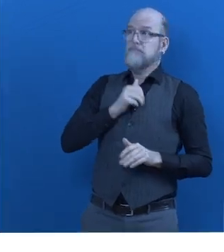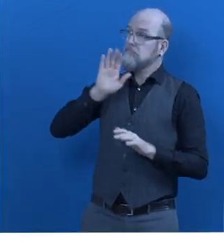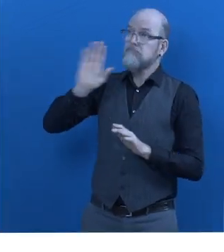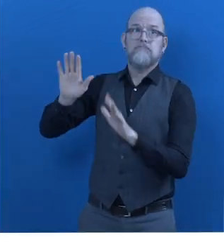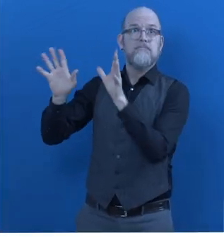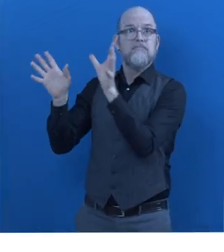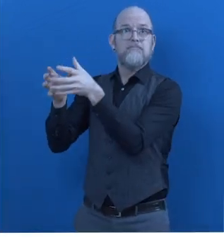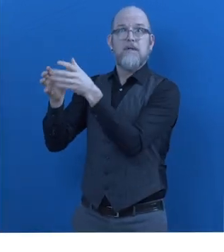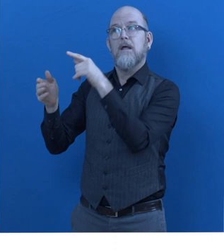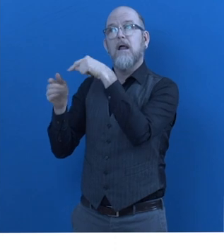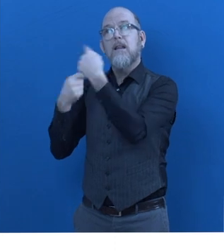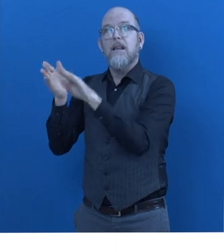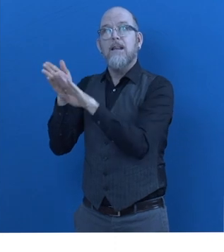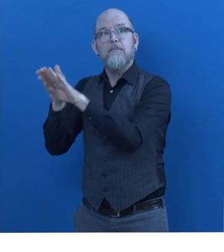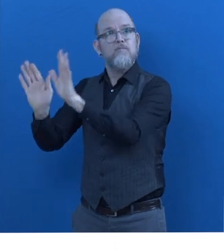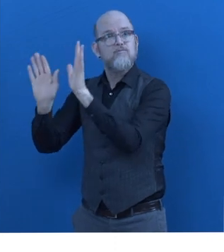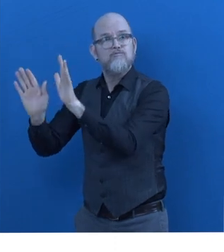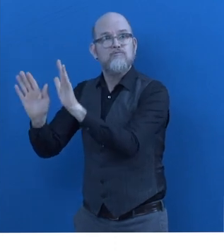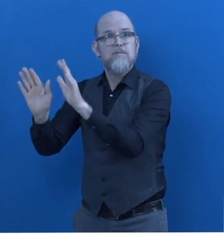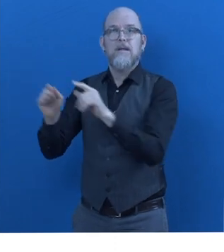what is next for ujawal